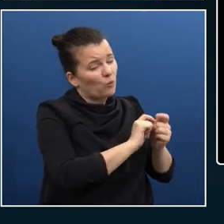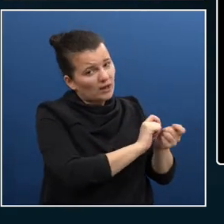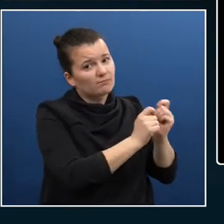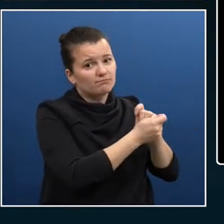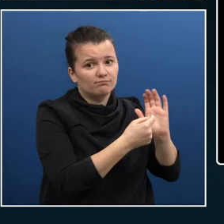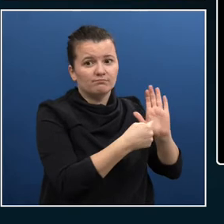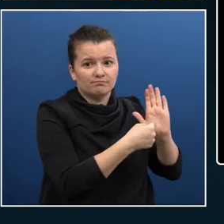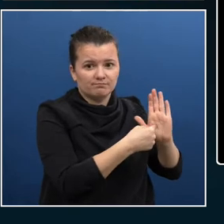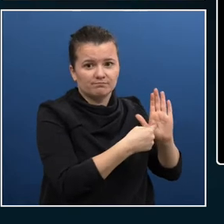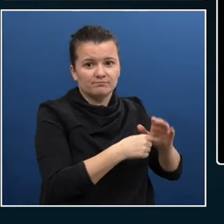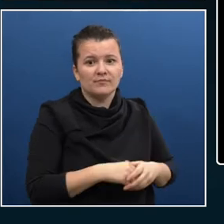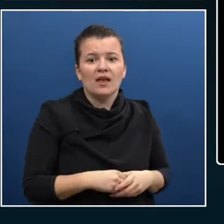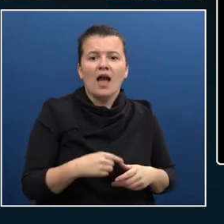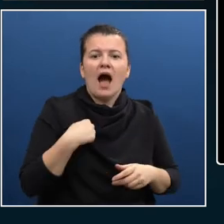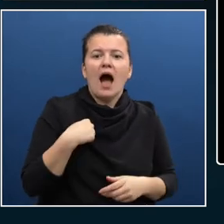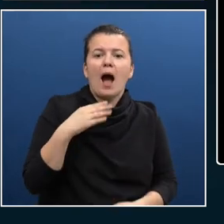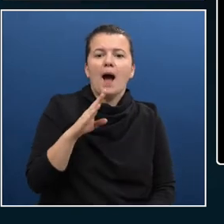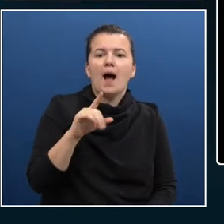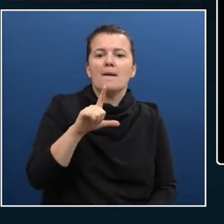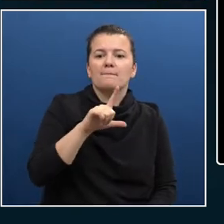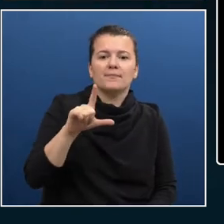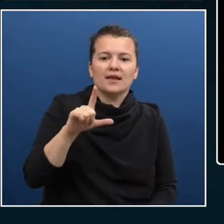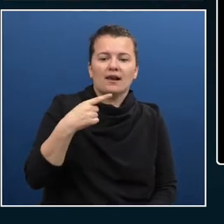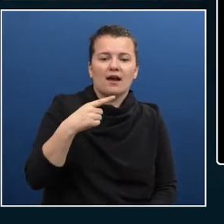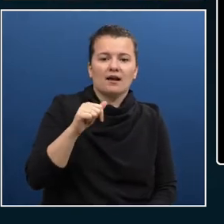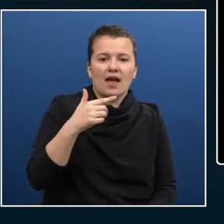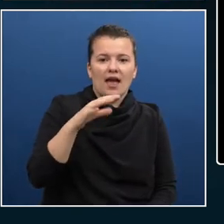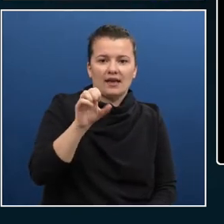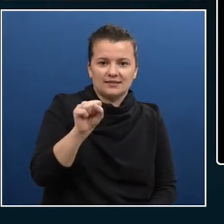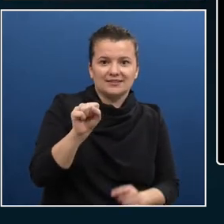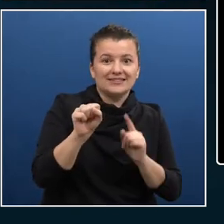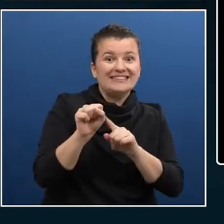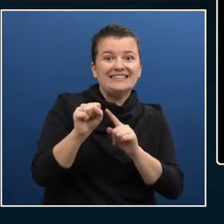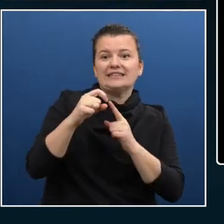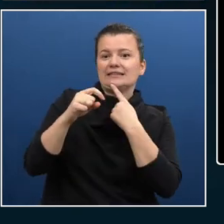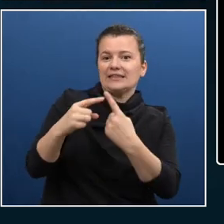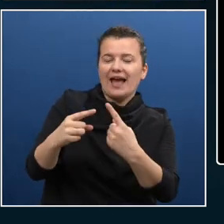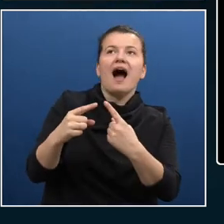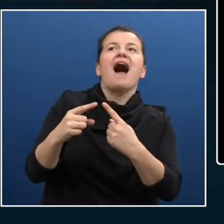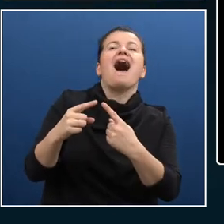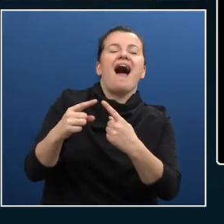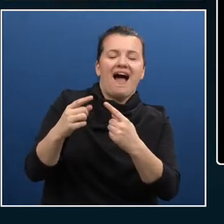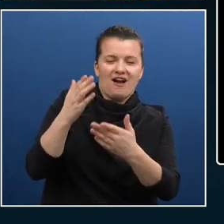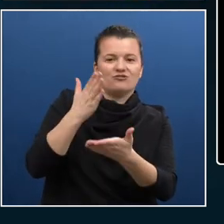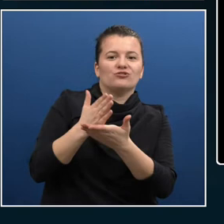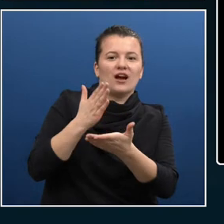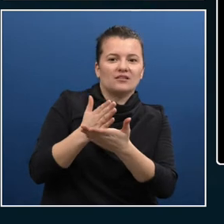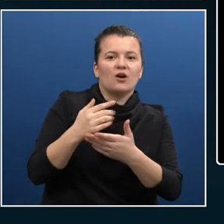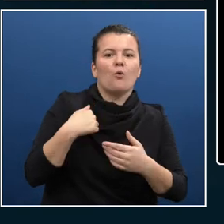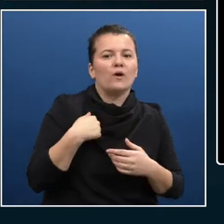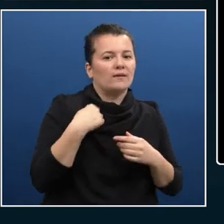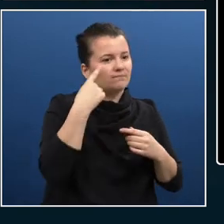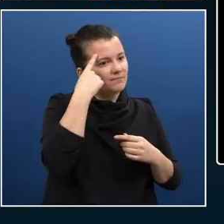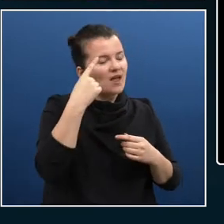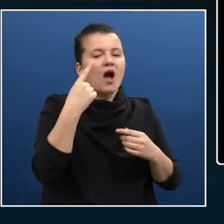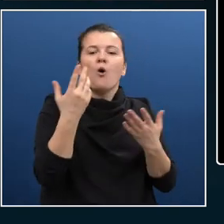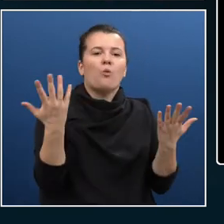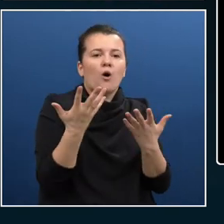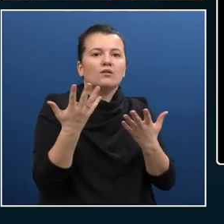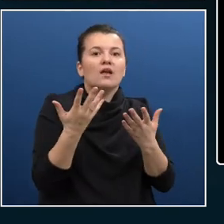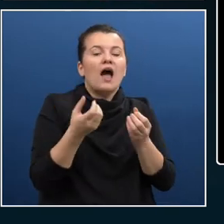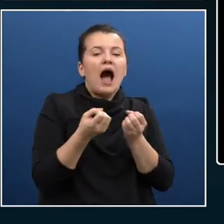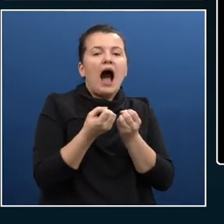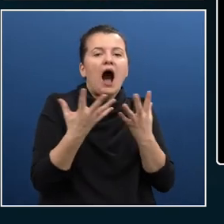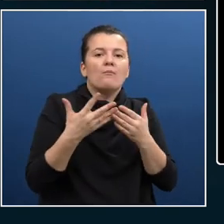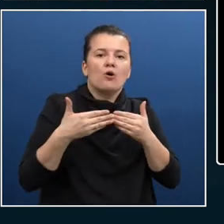life quote by Bill Gates. For most of human history, we put our innovative capacity in improving the quantity of life. Because we're living longer, our